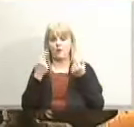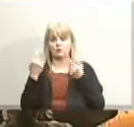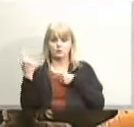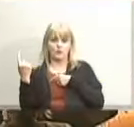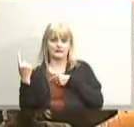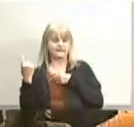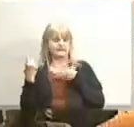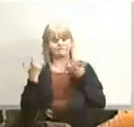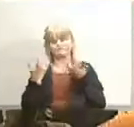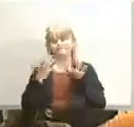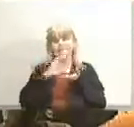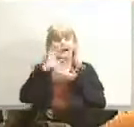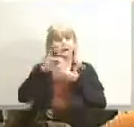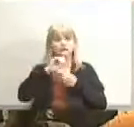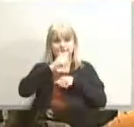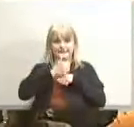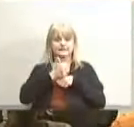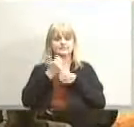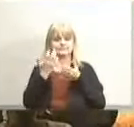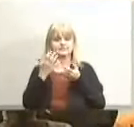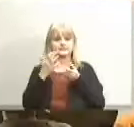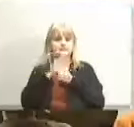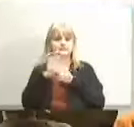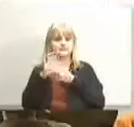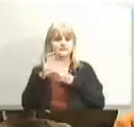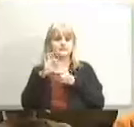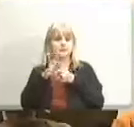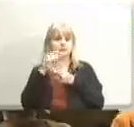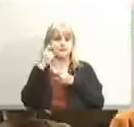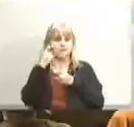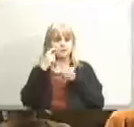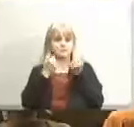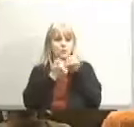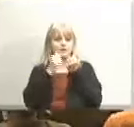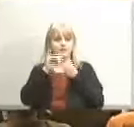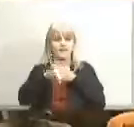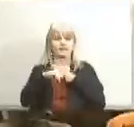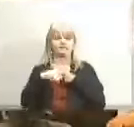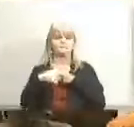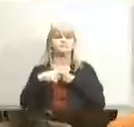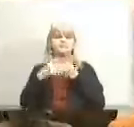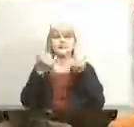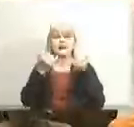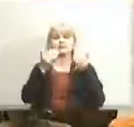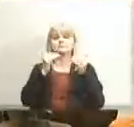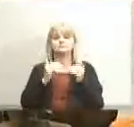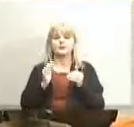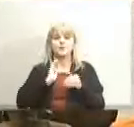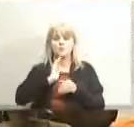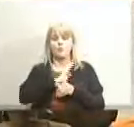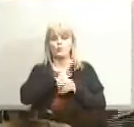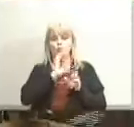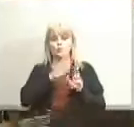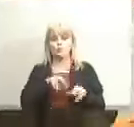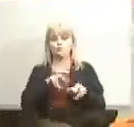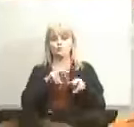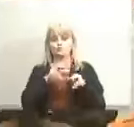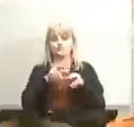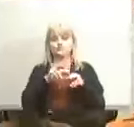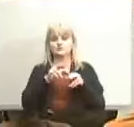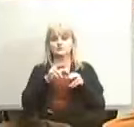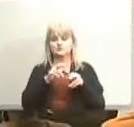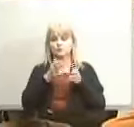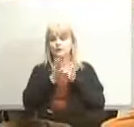um thank you now we go on to board reports requests and planning calendar